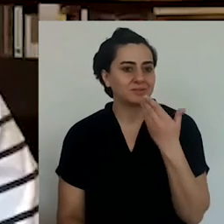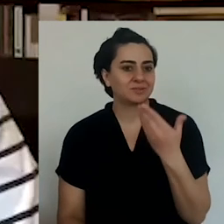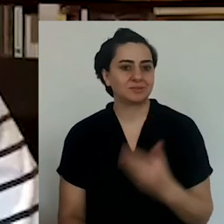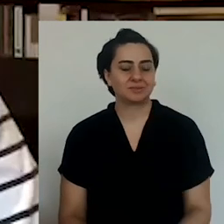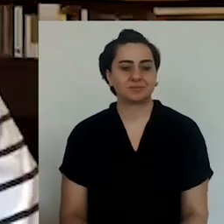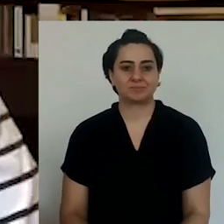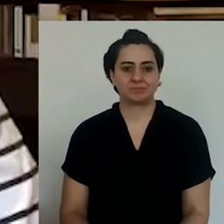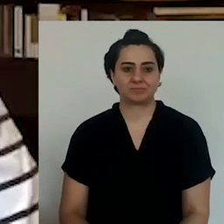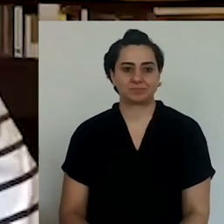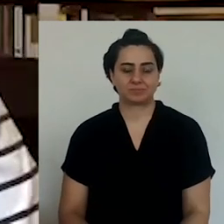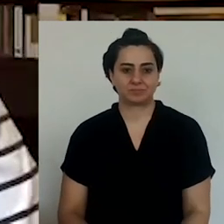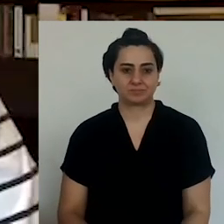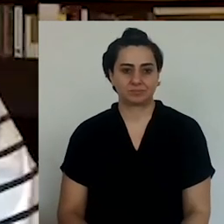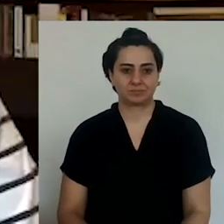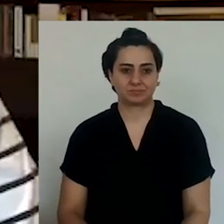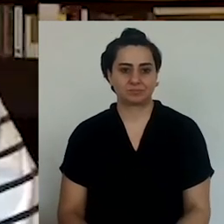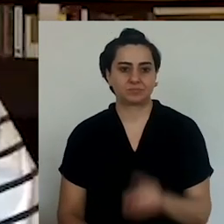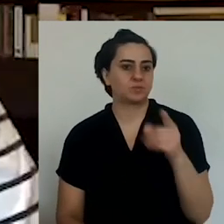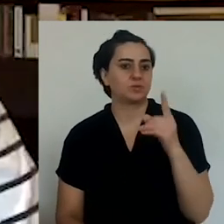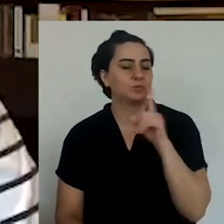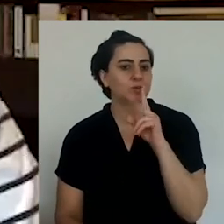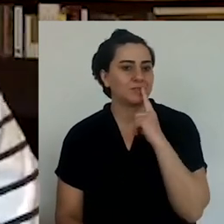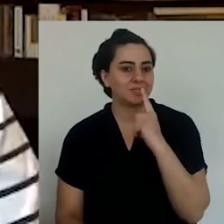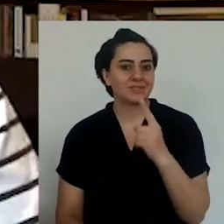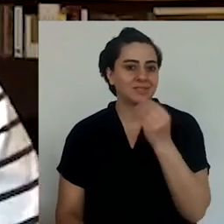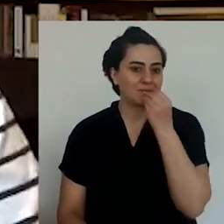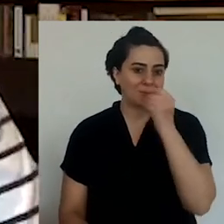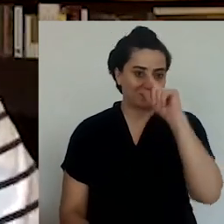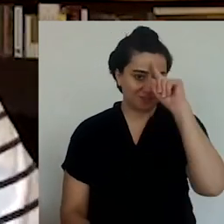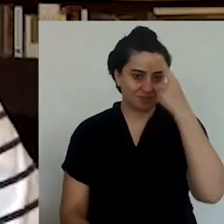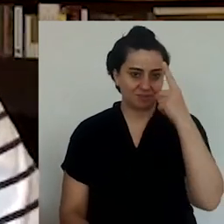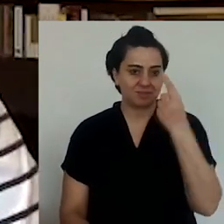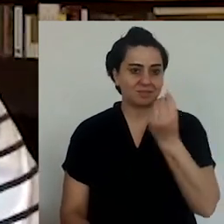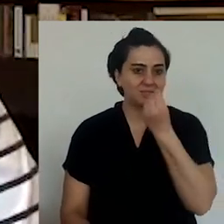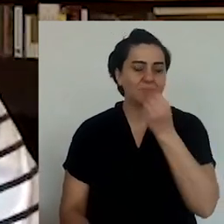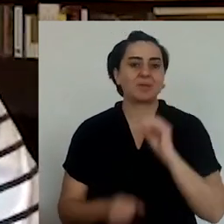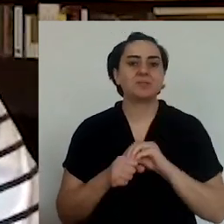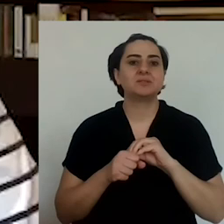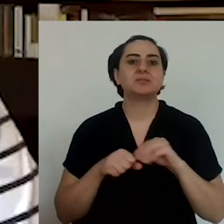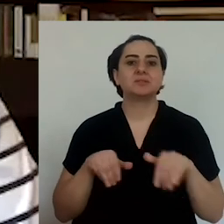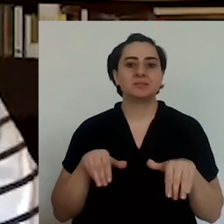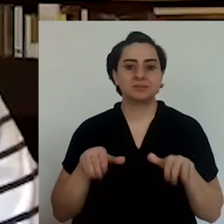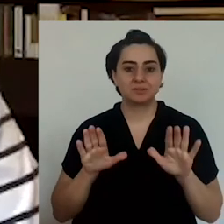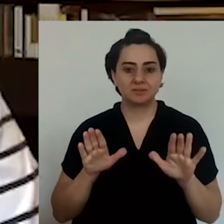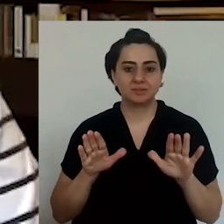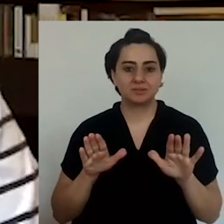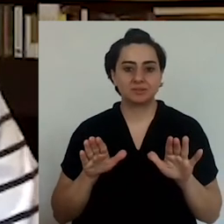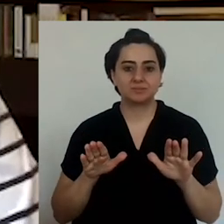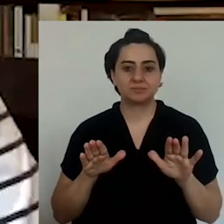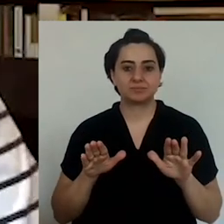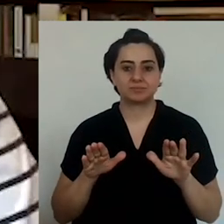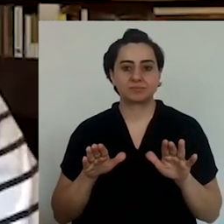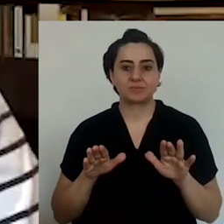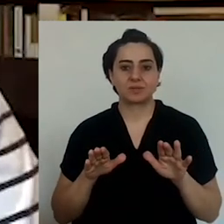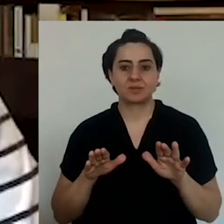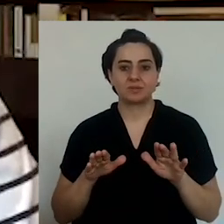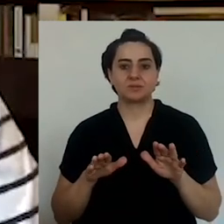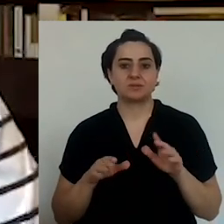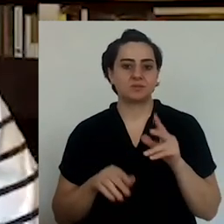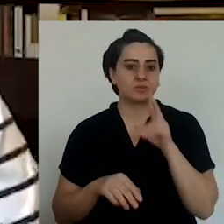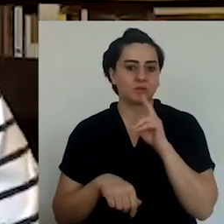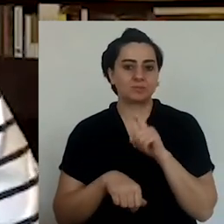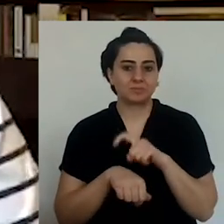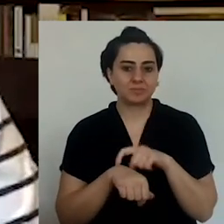mentioned a very nice thing. Especially the last thing that you said. Eating is not only about eating with